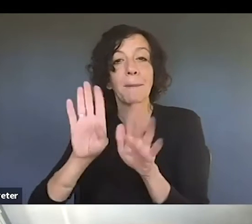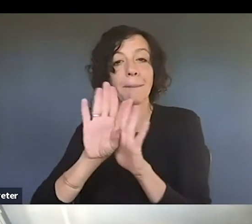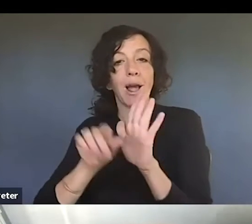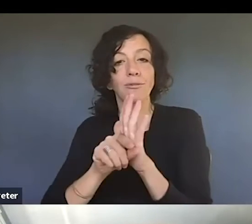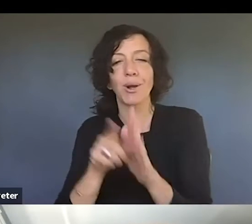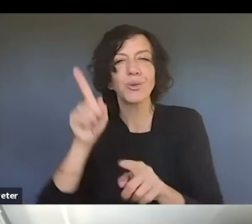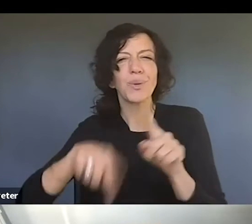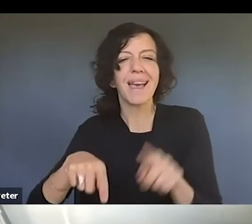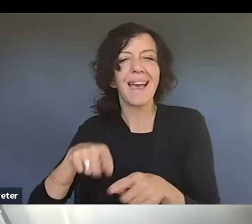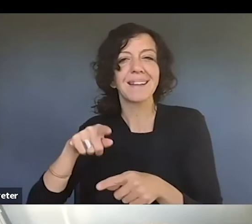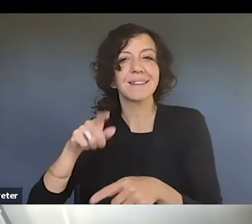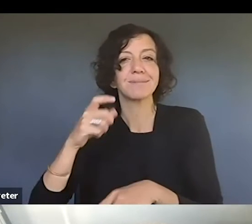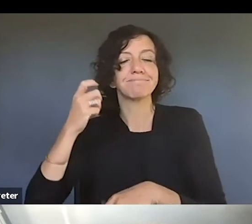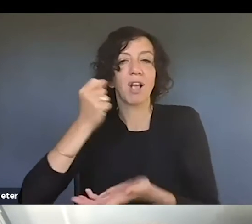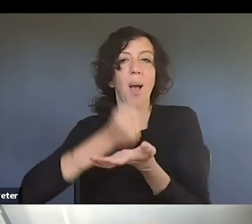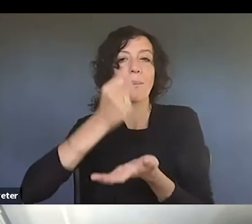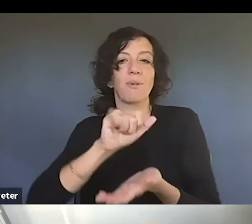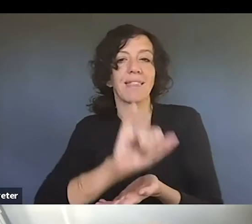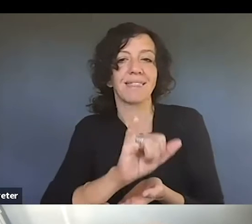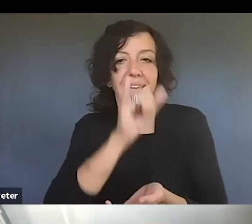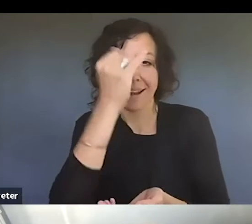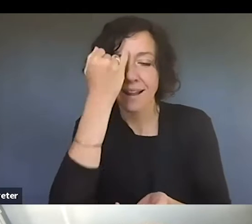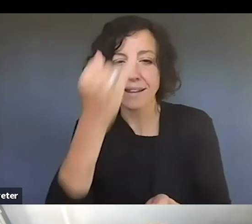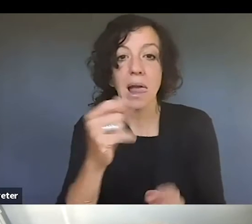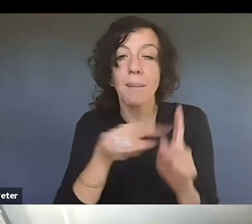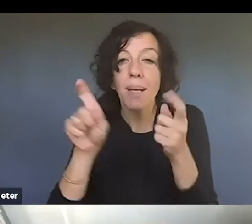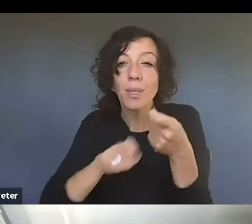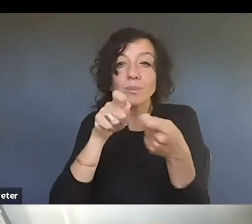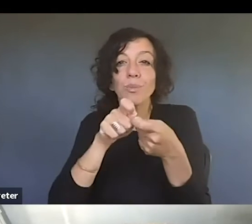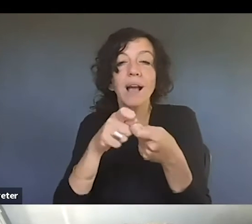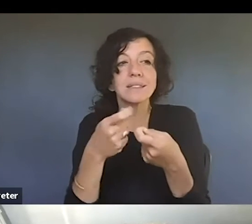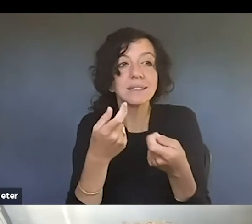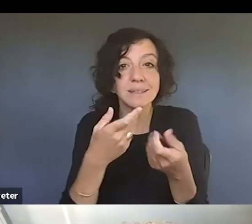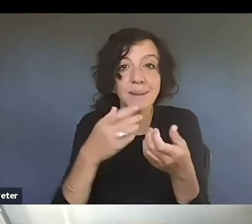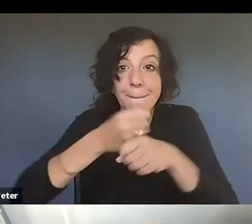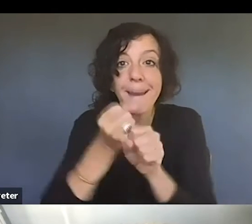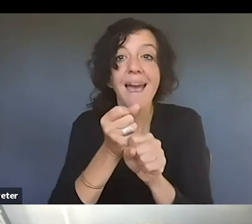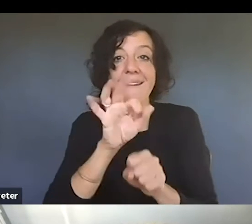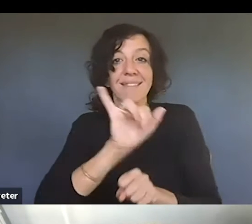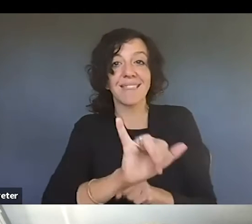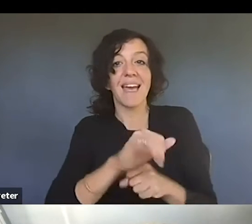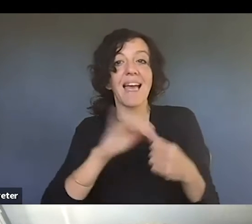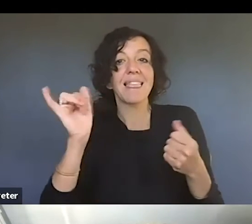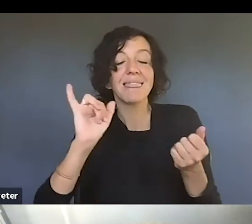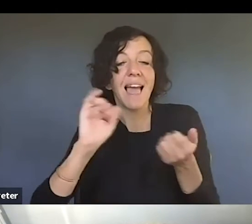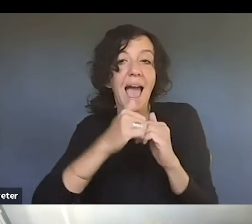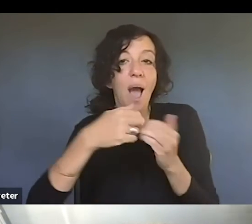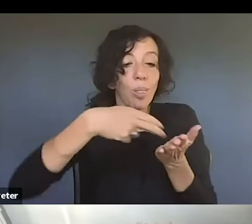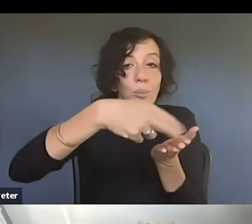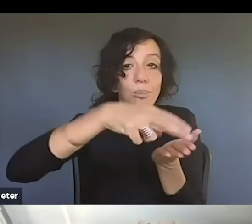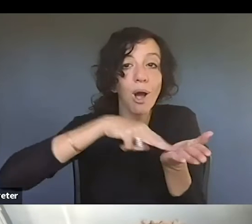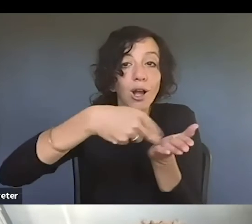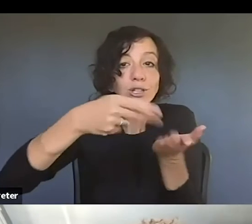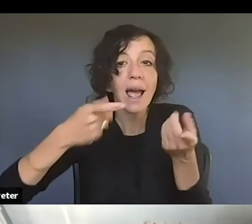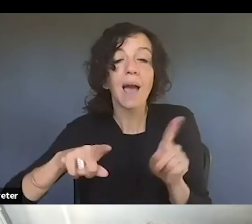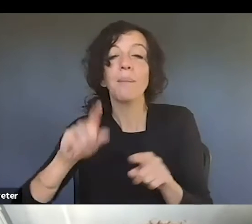uh, precise rendering of that work, the nuances of brush stroke, the layering of the paint